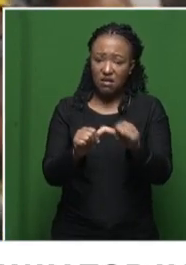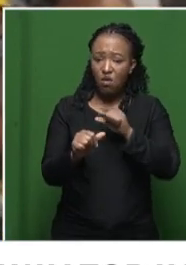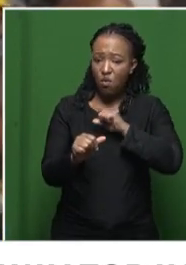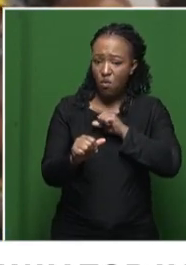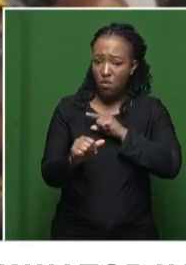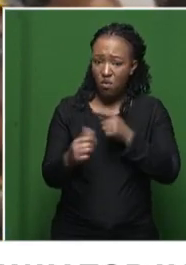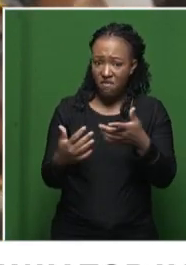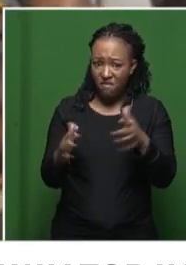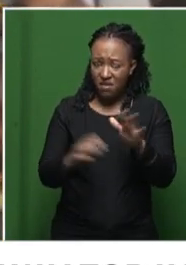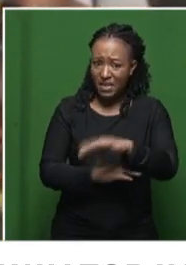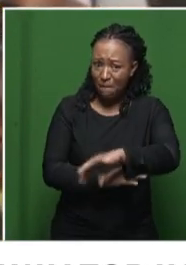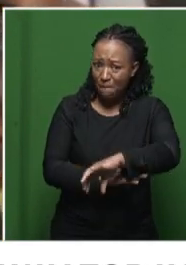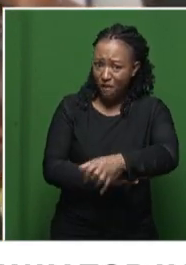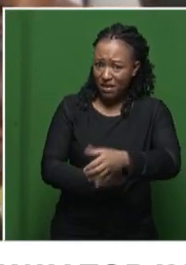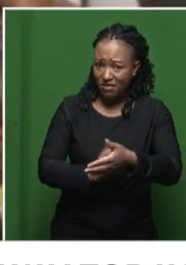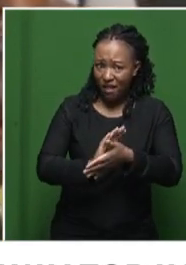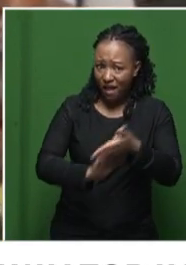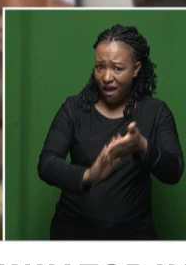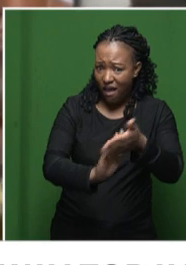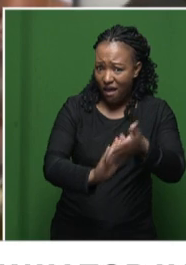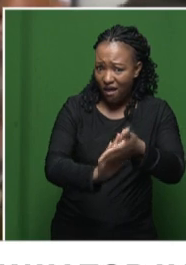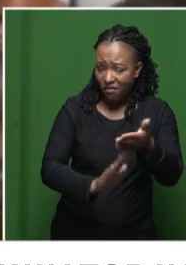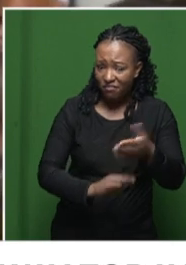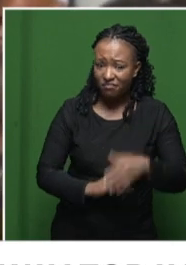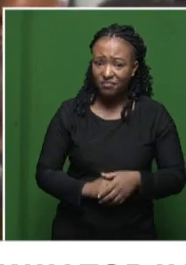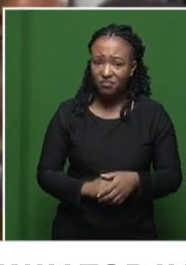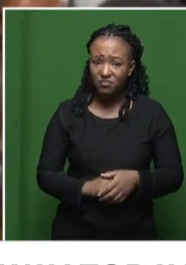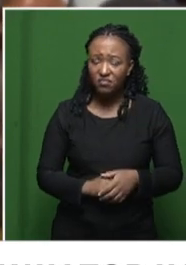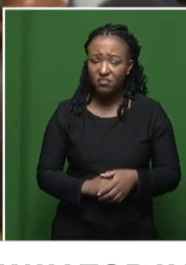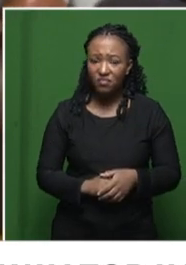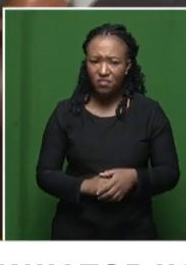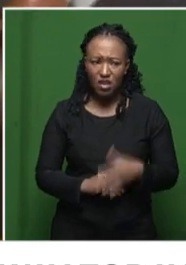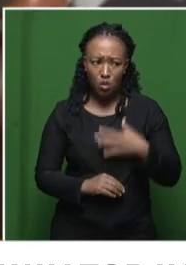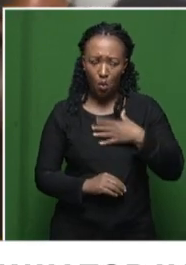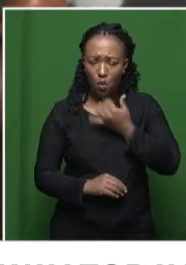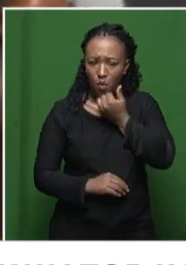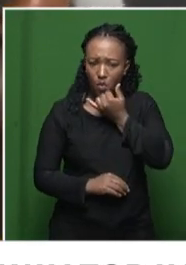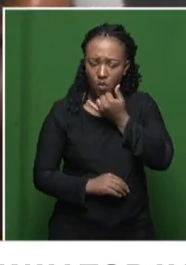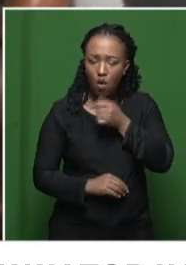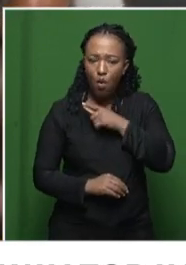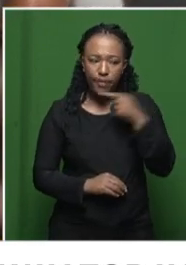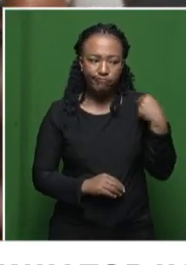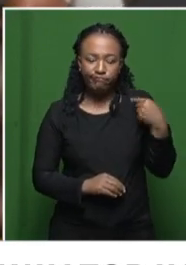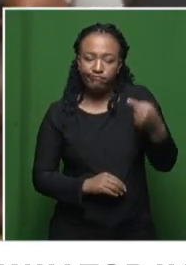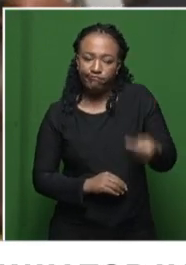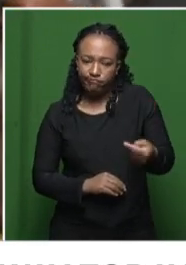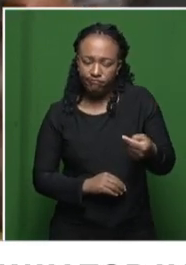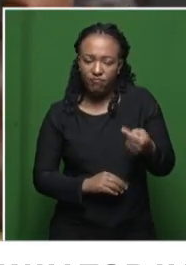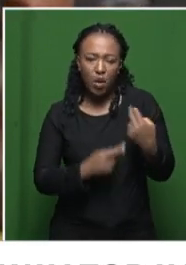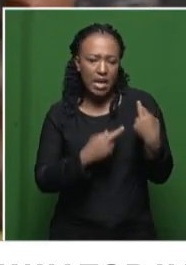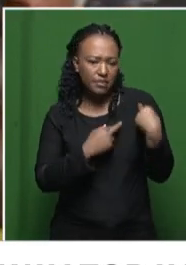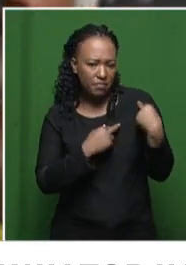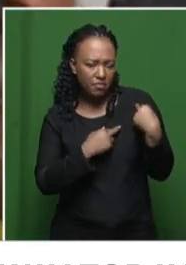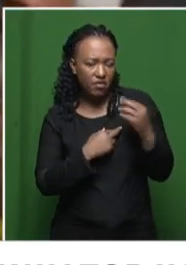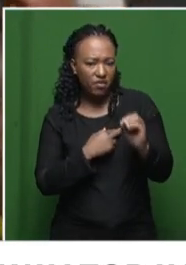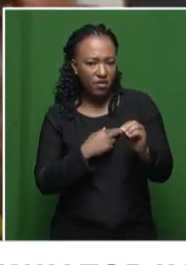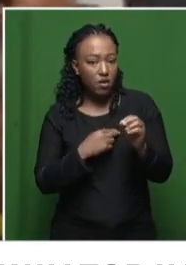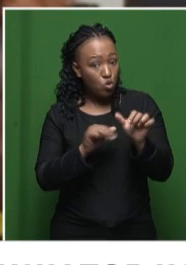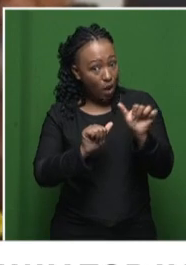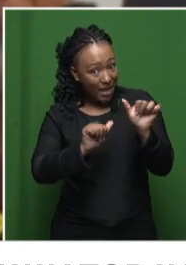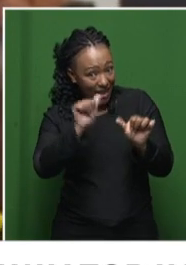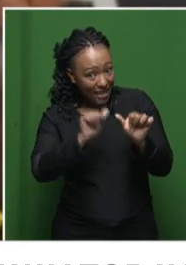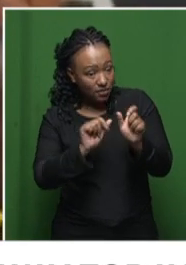happening in the province? Do you own assessment who has been in charge? Do you own assessment,